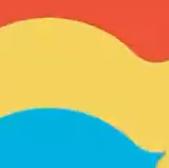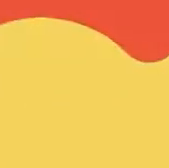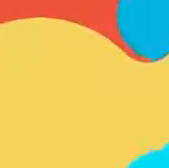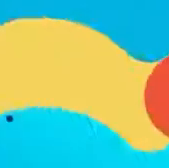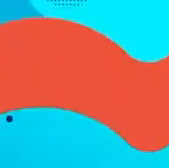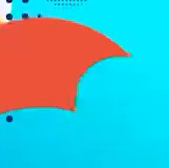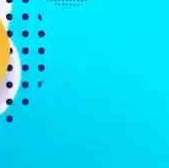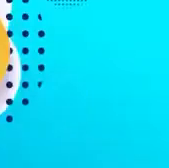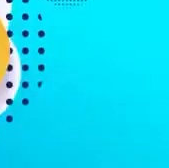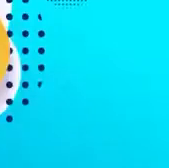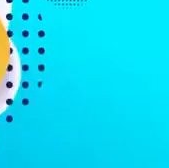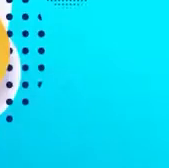We'll see you soon.